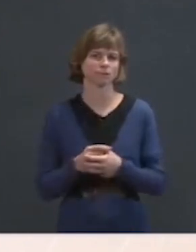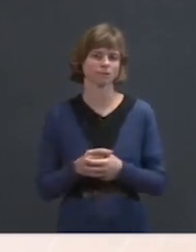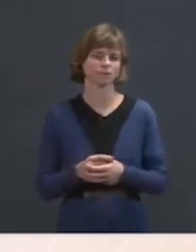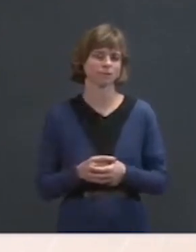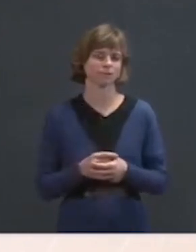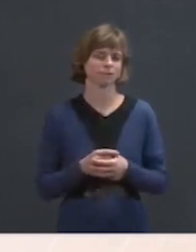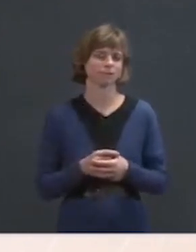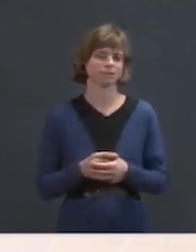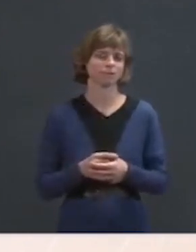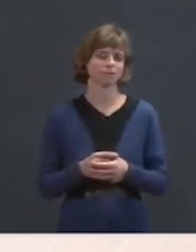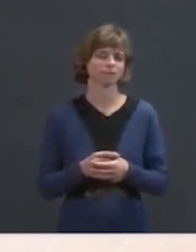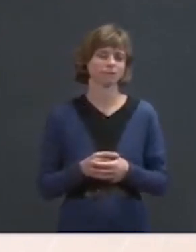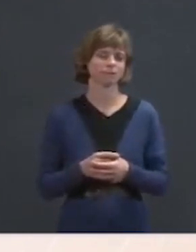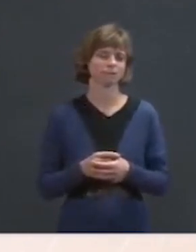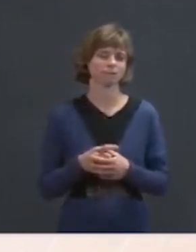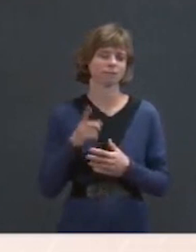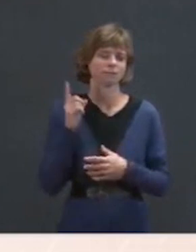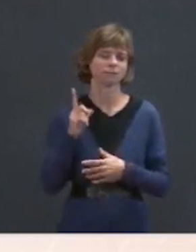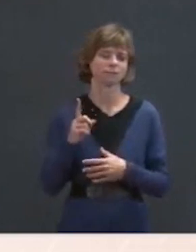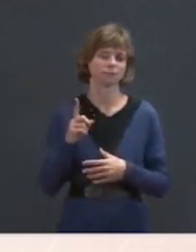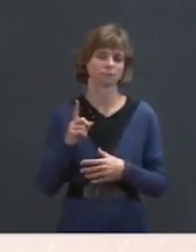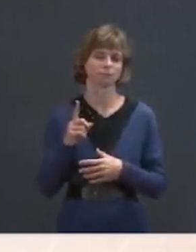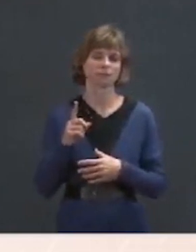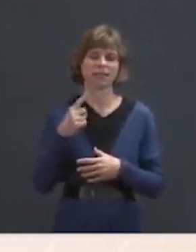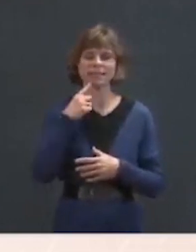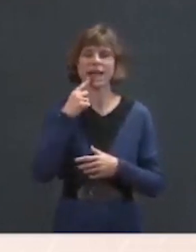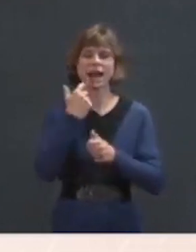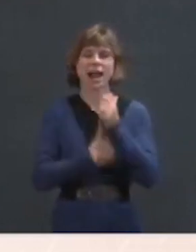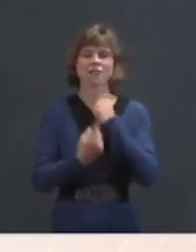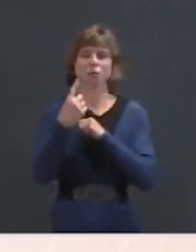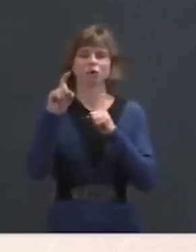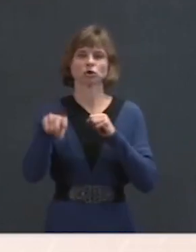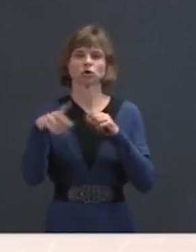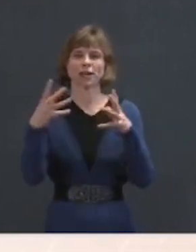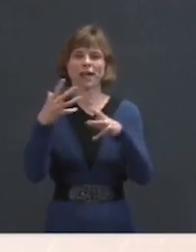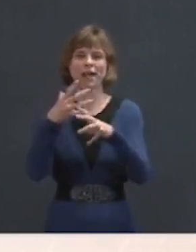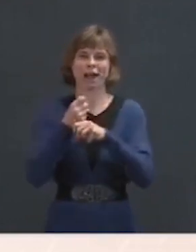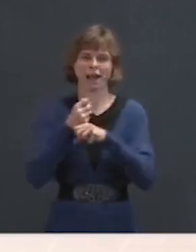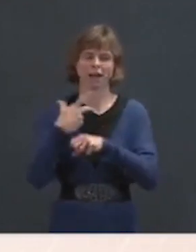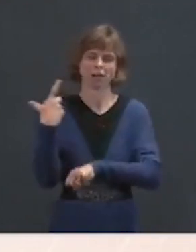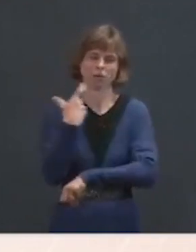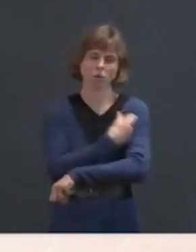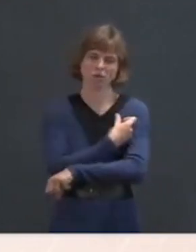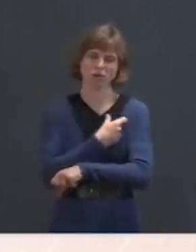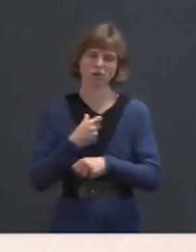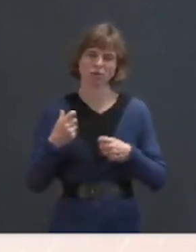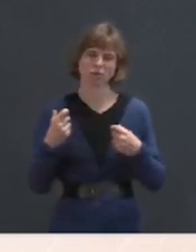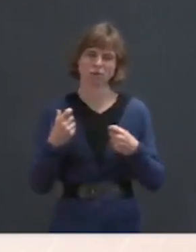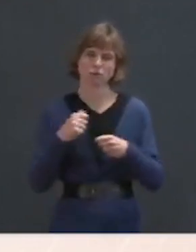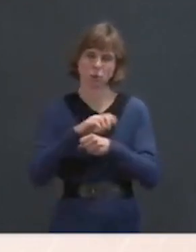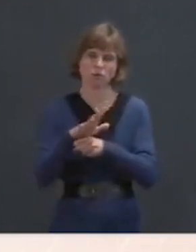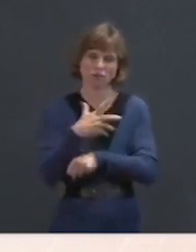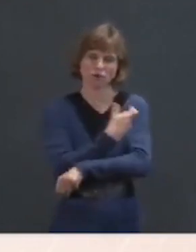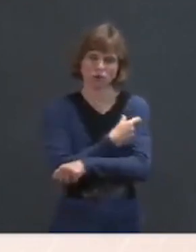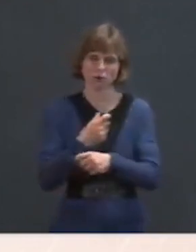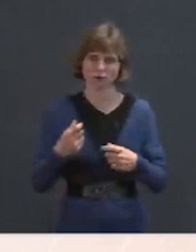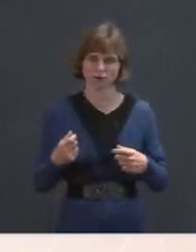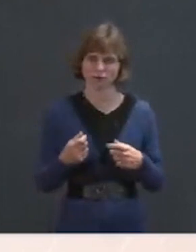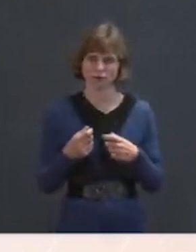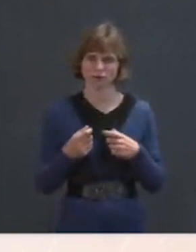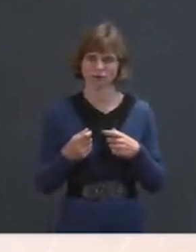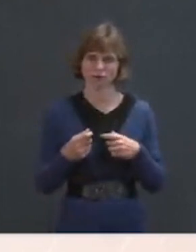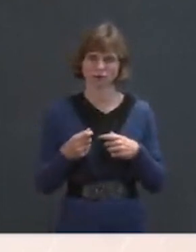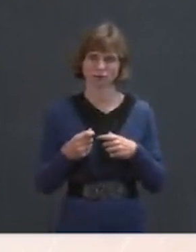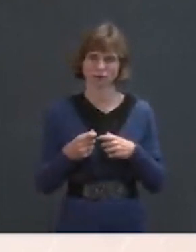last night said everybody should get their COVID-19 shot. Is that something you would welcome his intervention? And given that